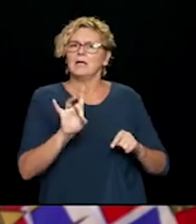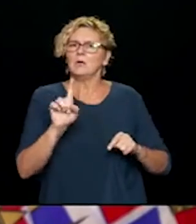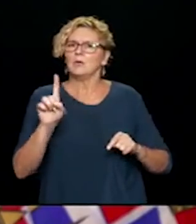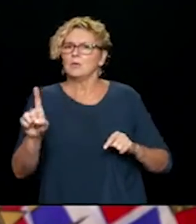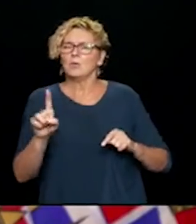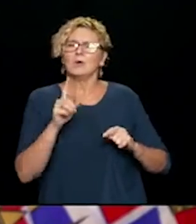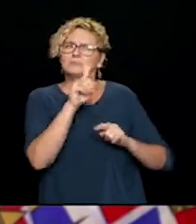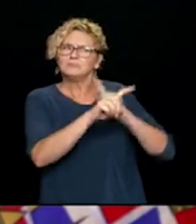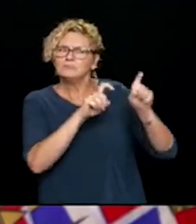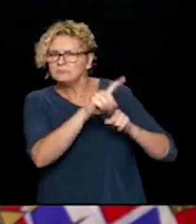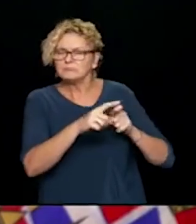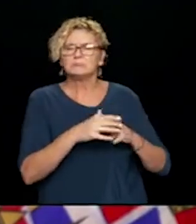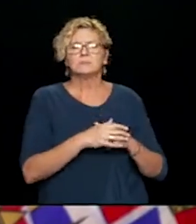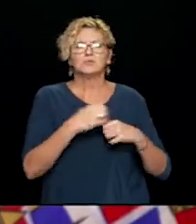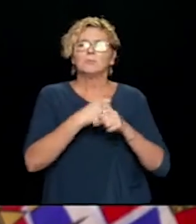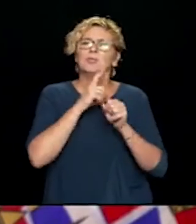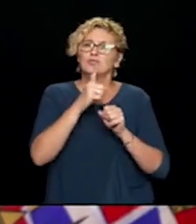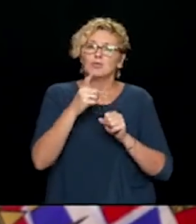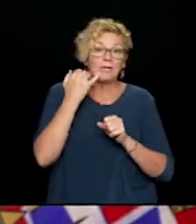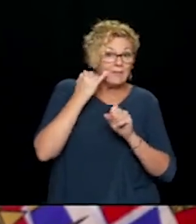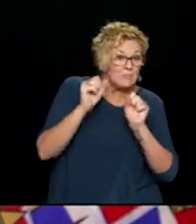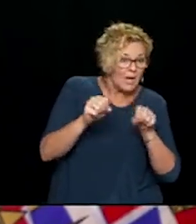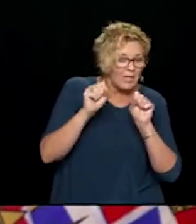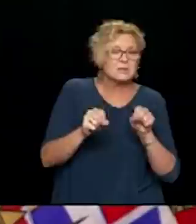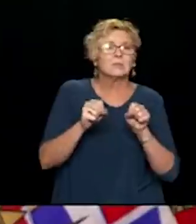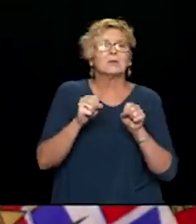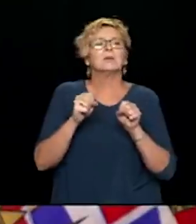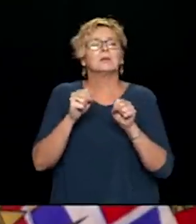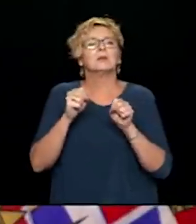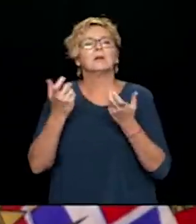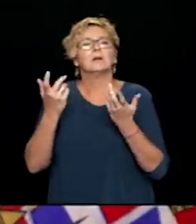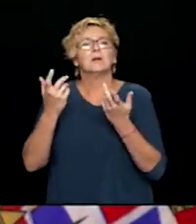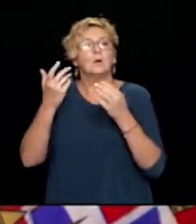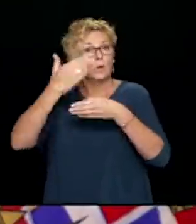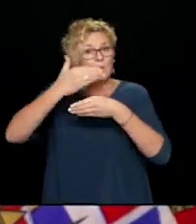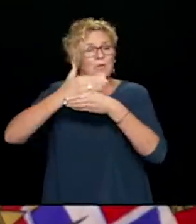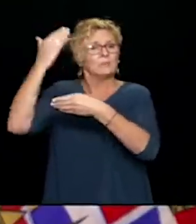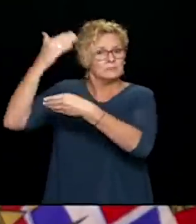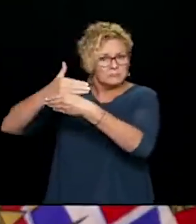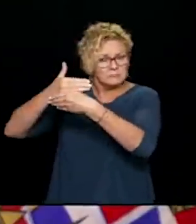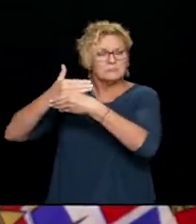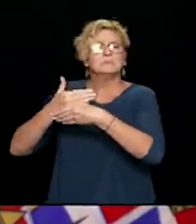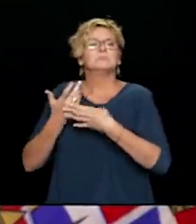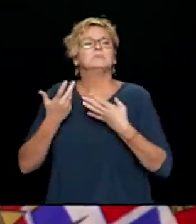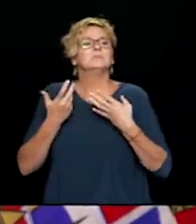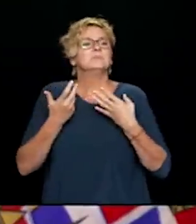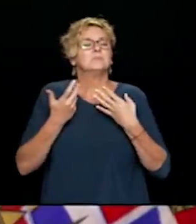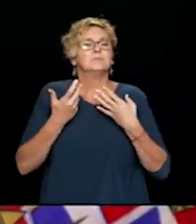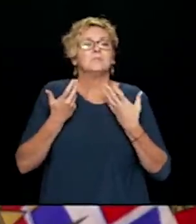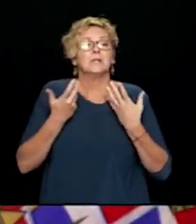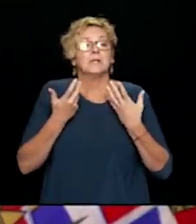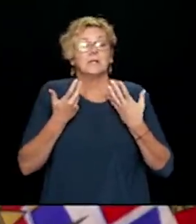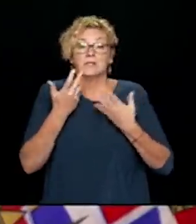distancing, our hand cleaning, that we close windows in these conditions. And that we use, if weather available, the